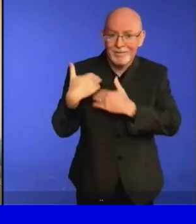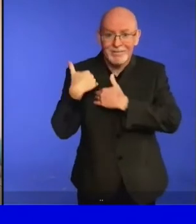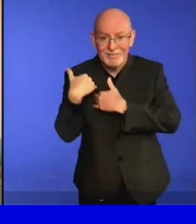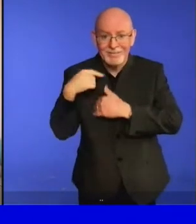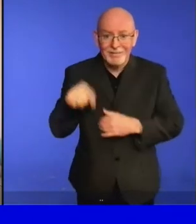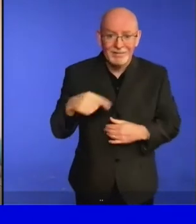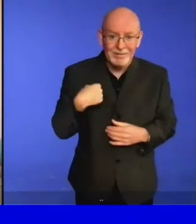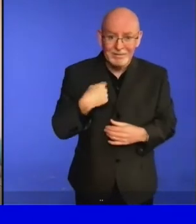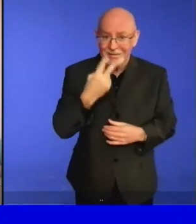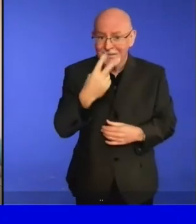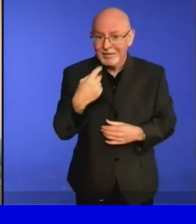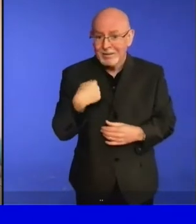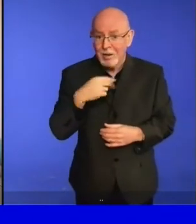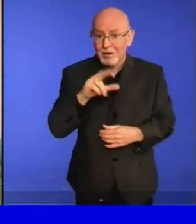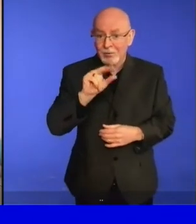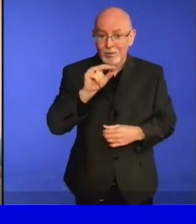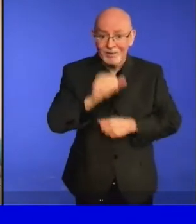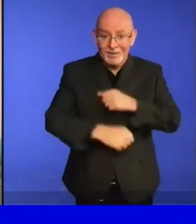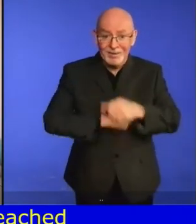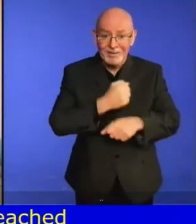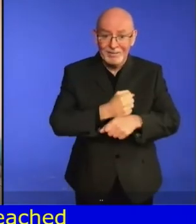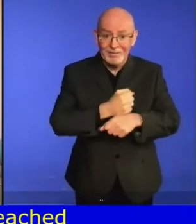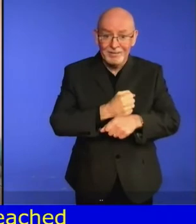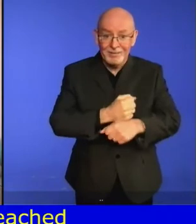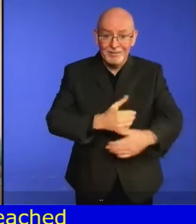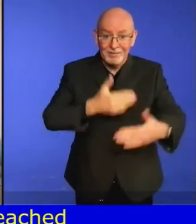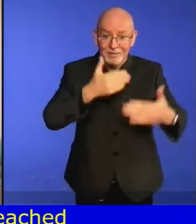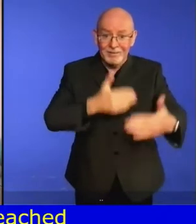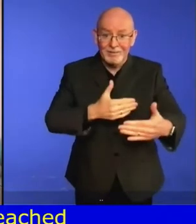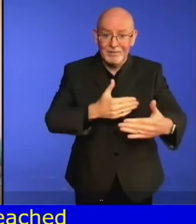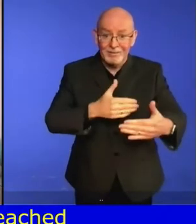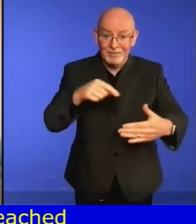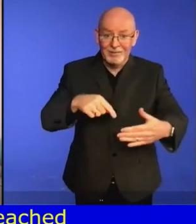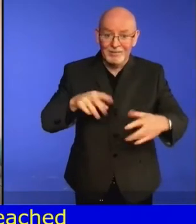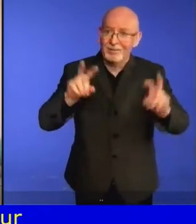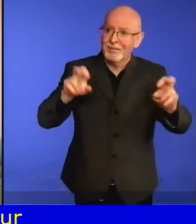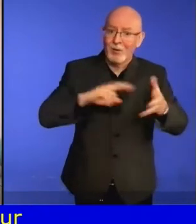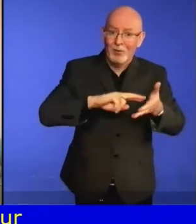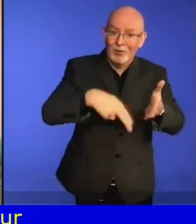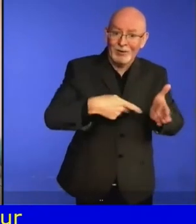legal obligation to provide accessibility has not yet been fully met.